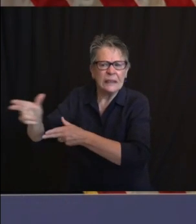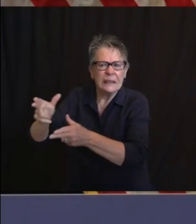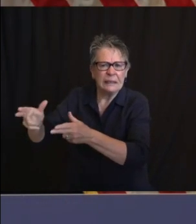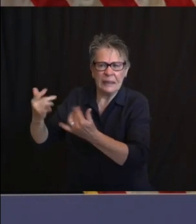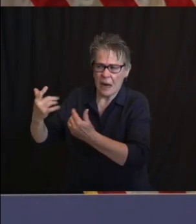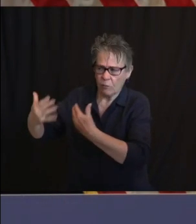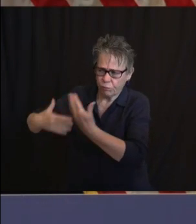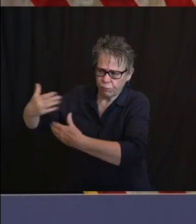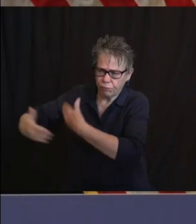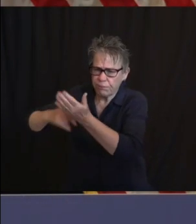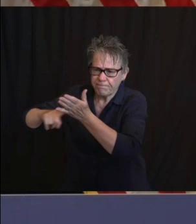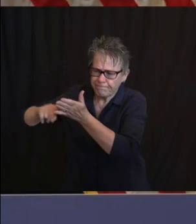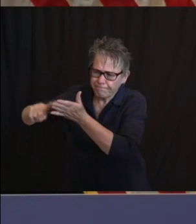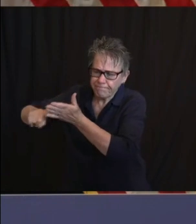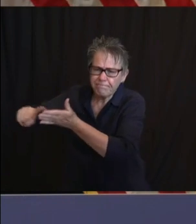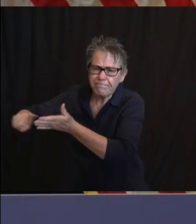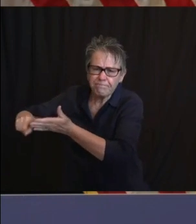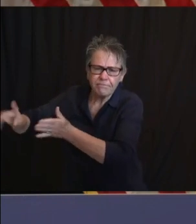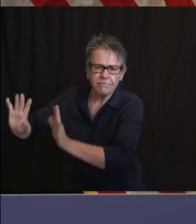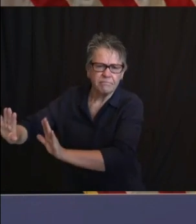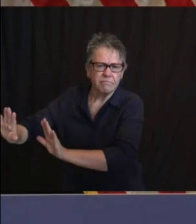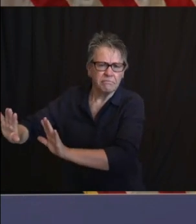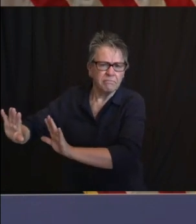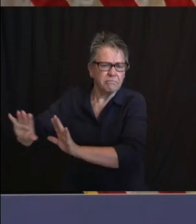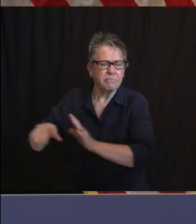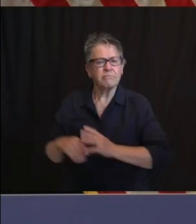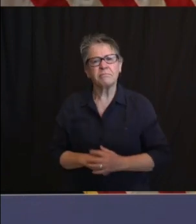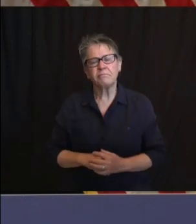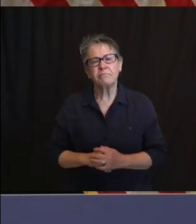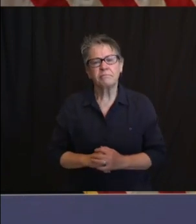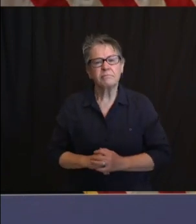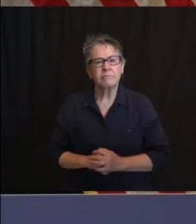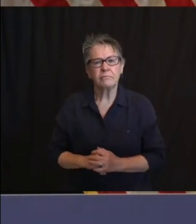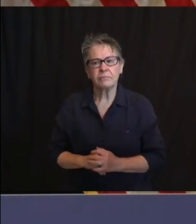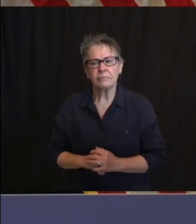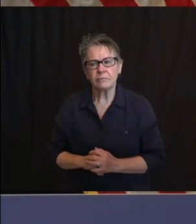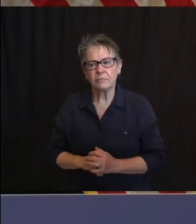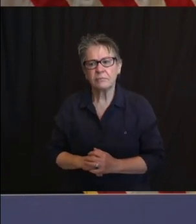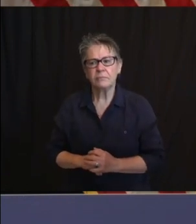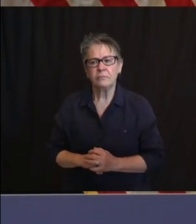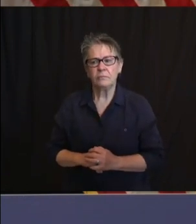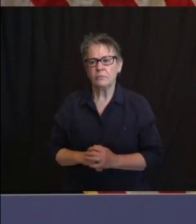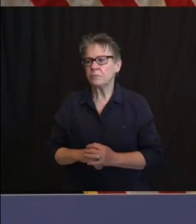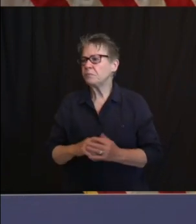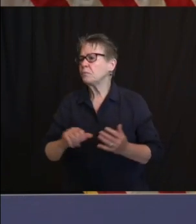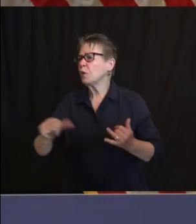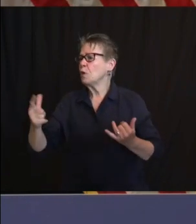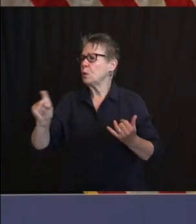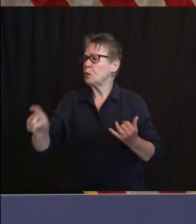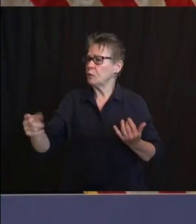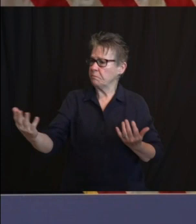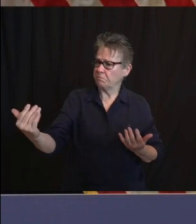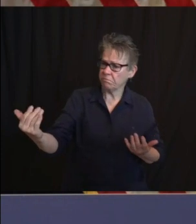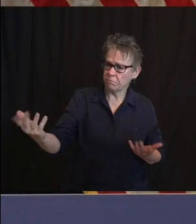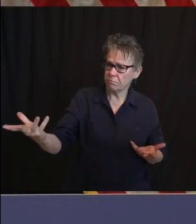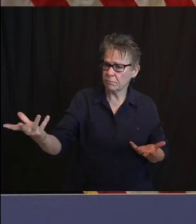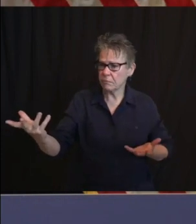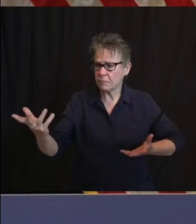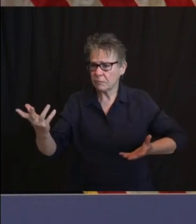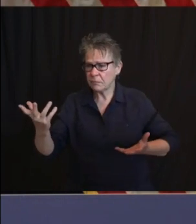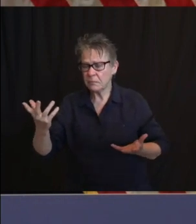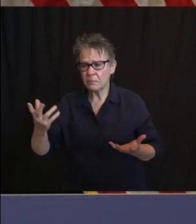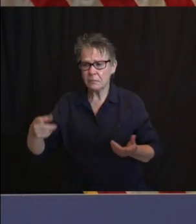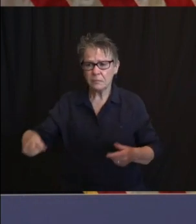I think we'll circle this way. So we'll go to Brent and then Dave can take us out tonight. Are you worried at all that these protests are going to cause a spike in cases?